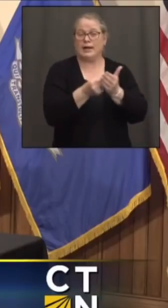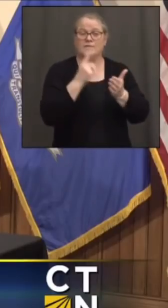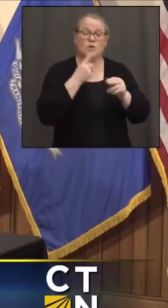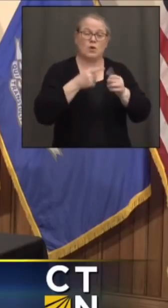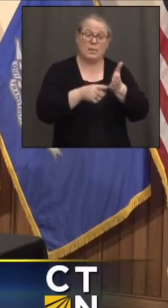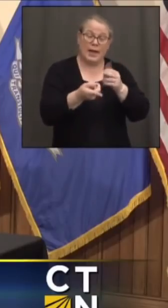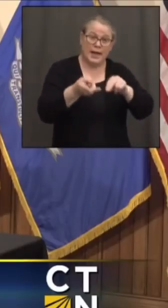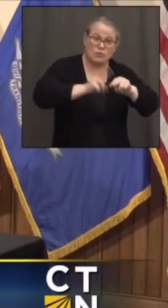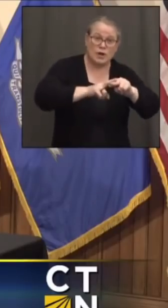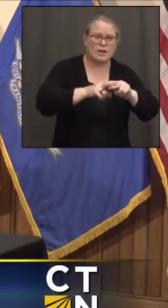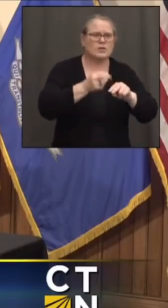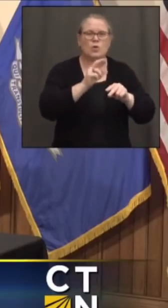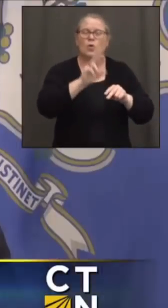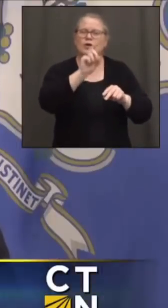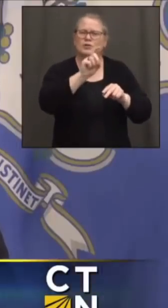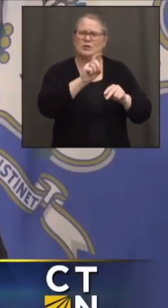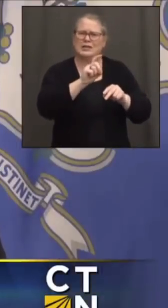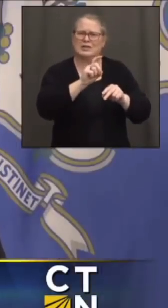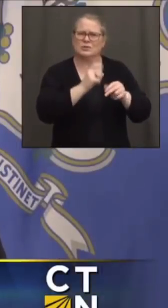industry?